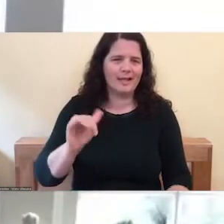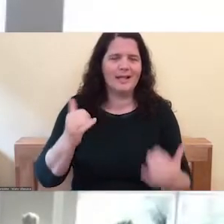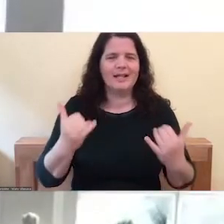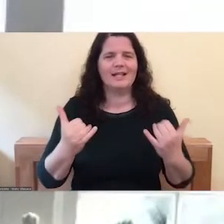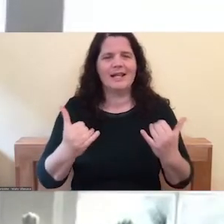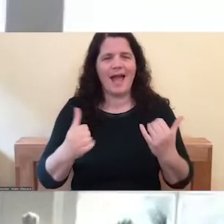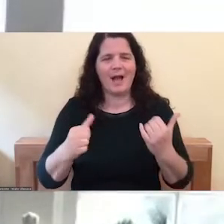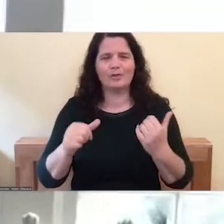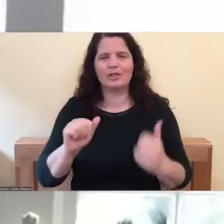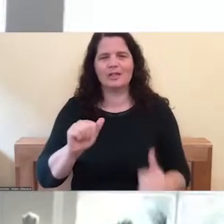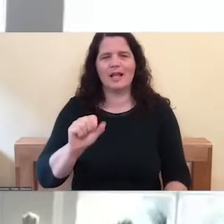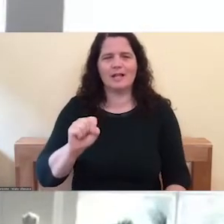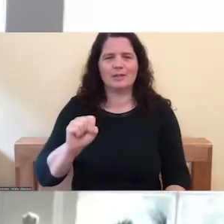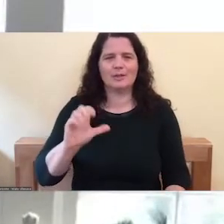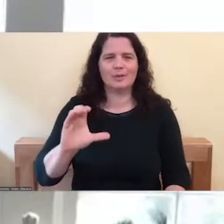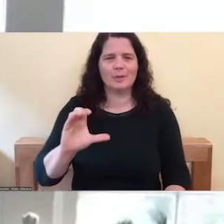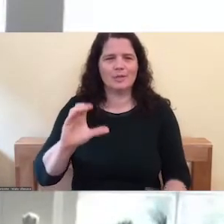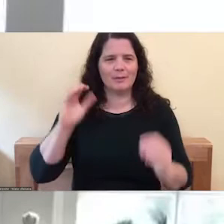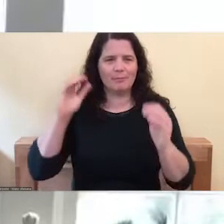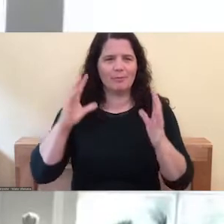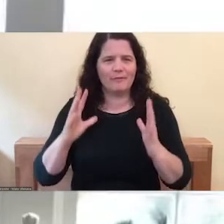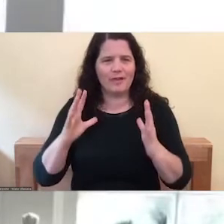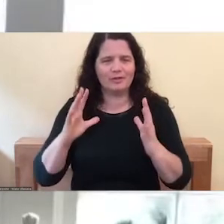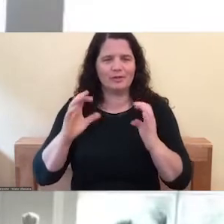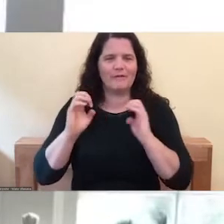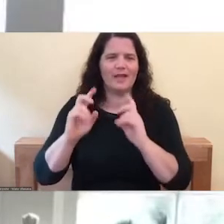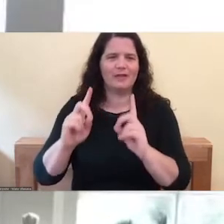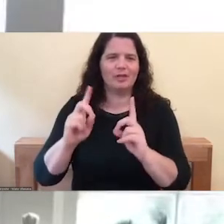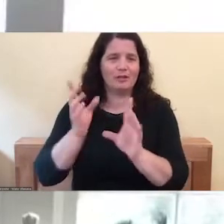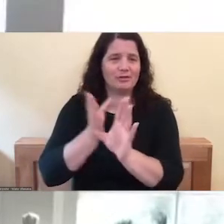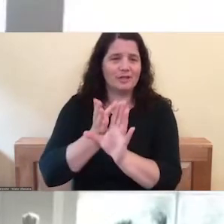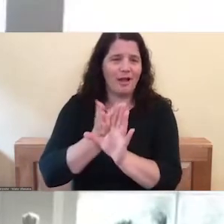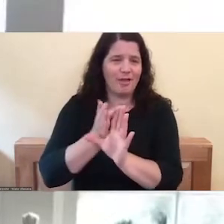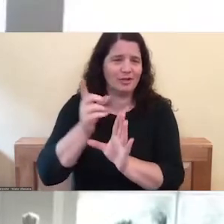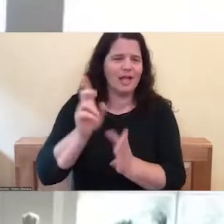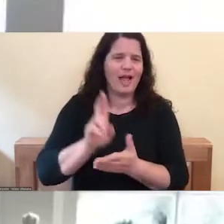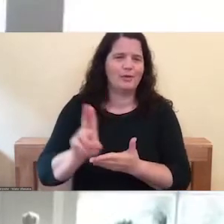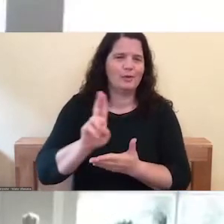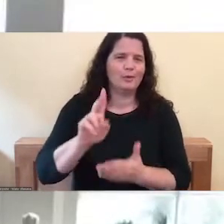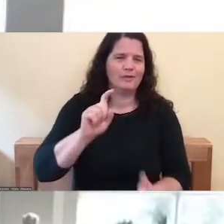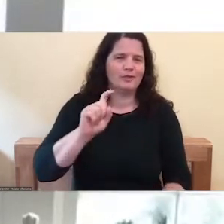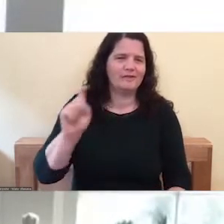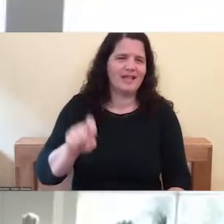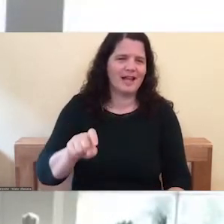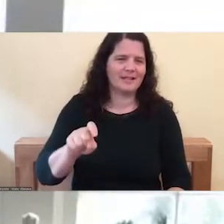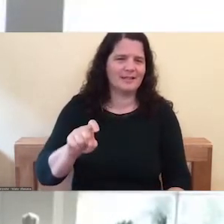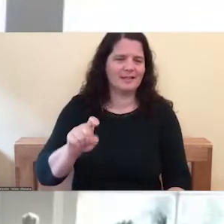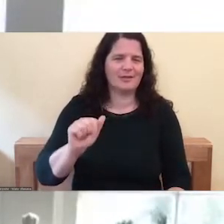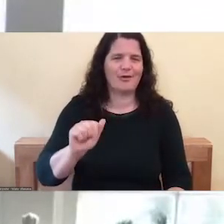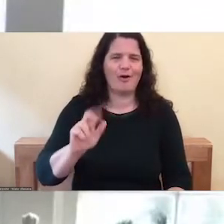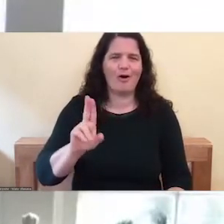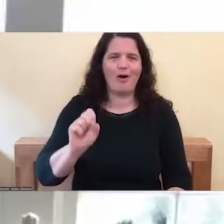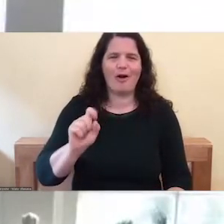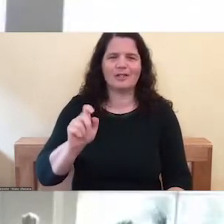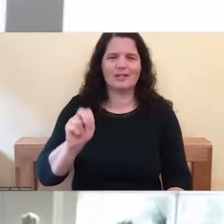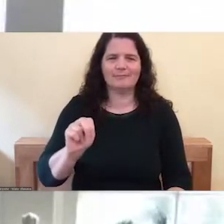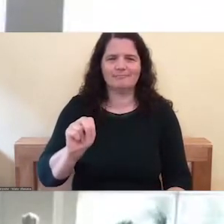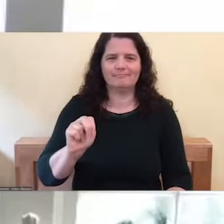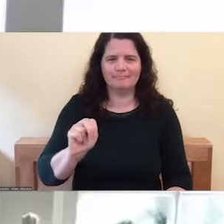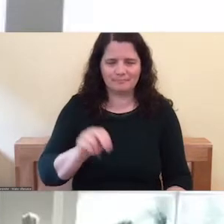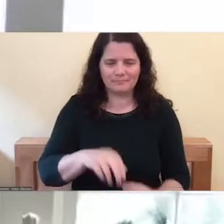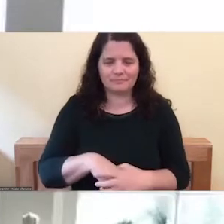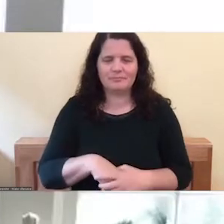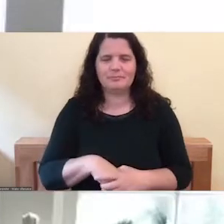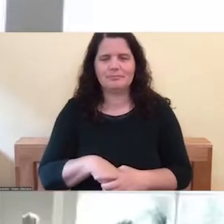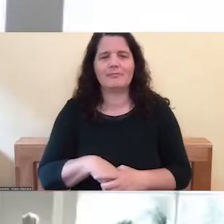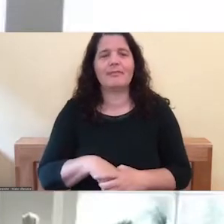psychology at the University of Texas at Austin. And it was in her last year of graduate school that